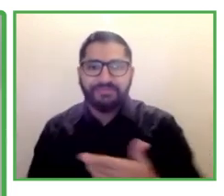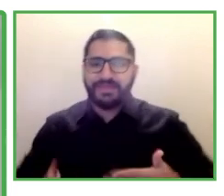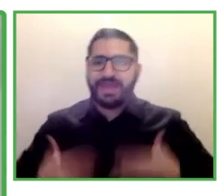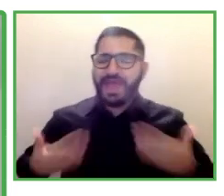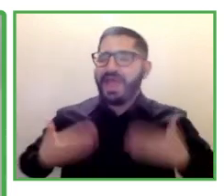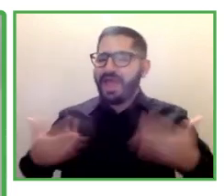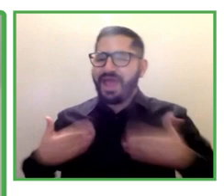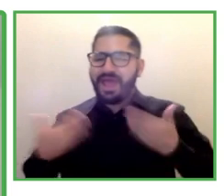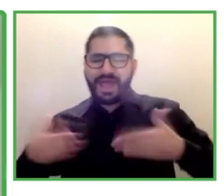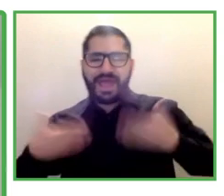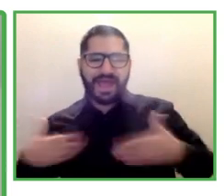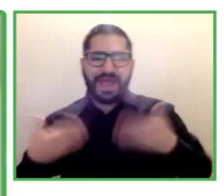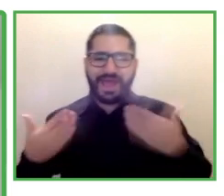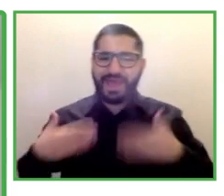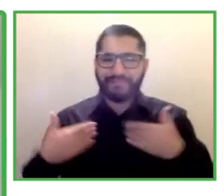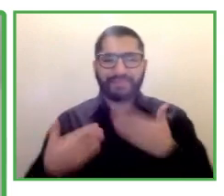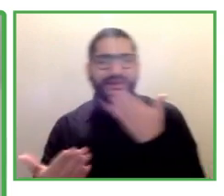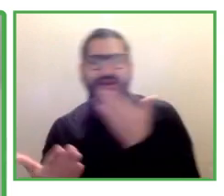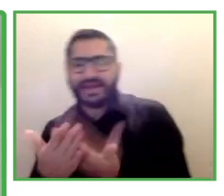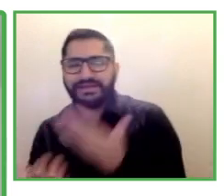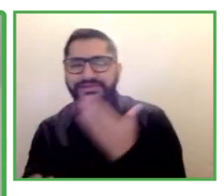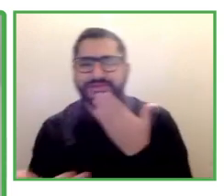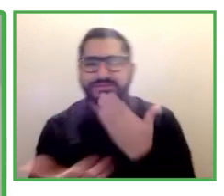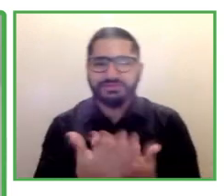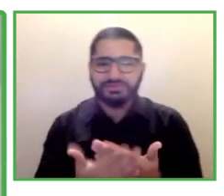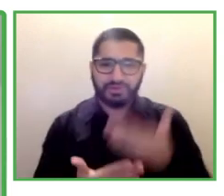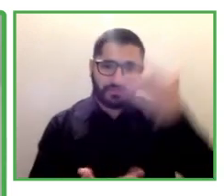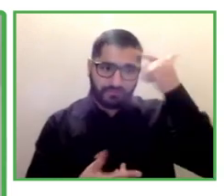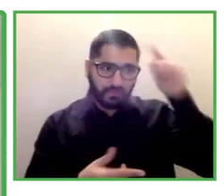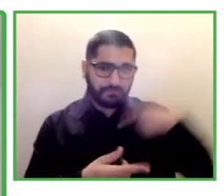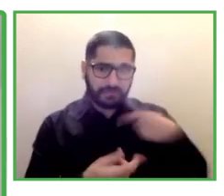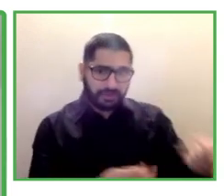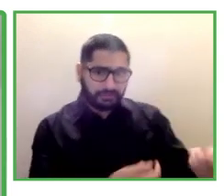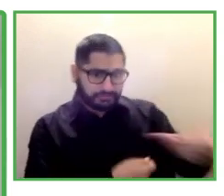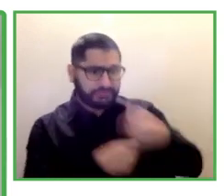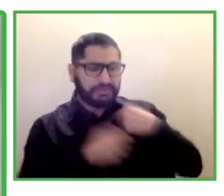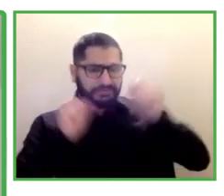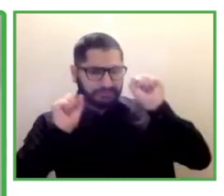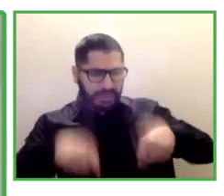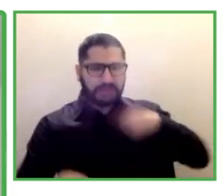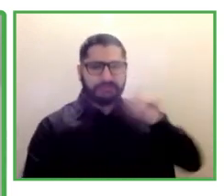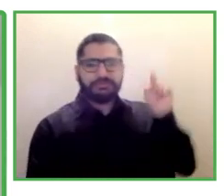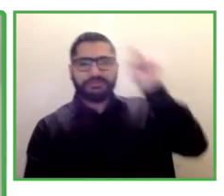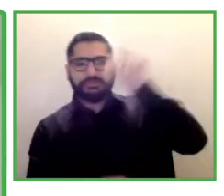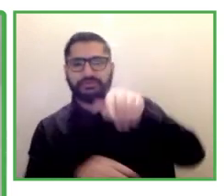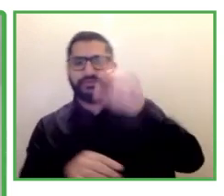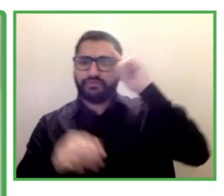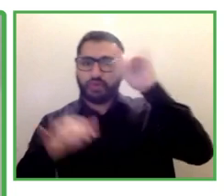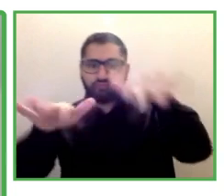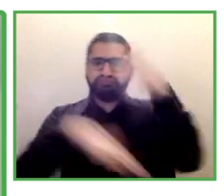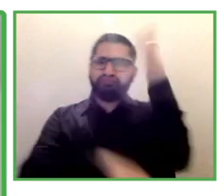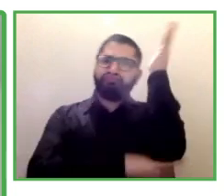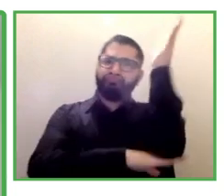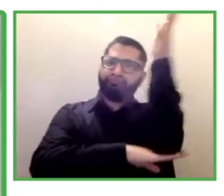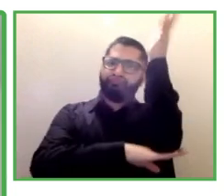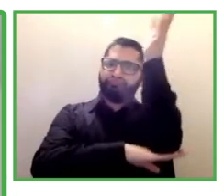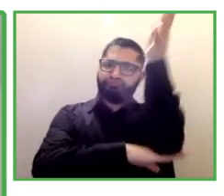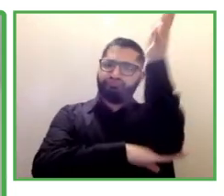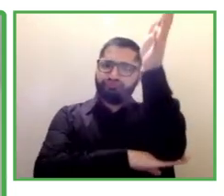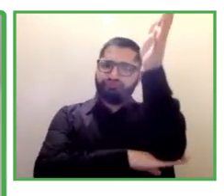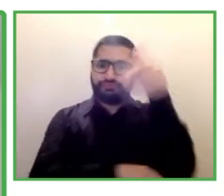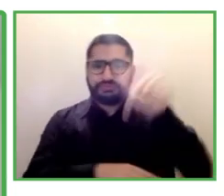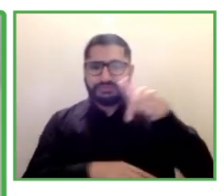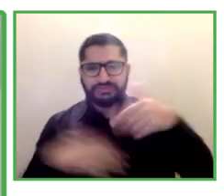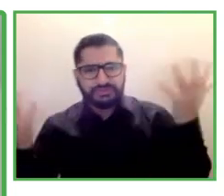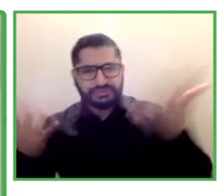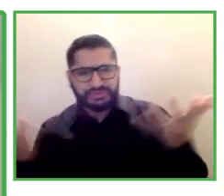amazing Zero Project, Chile, Latin America. And I'm very, very happy and I'm looking forward to hear